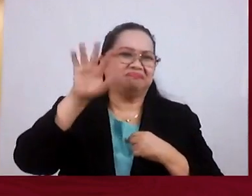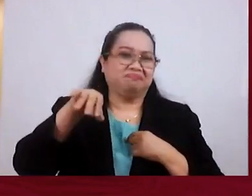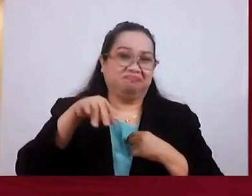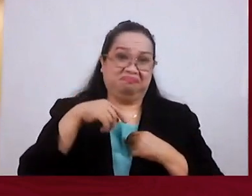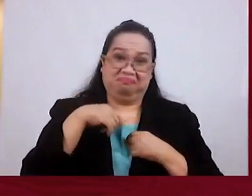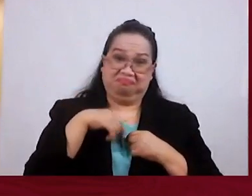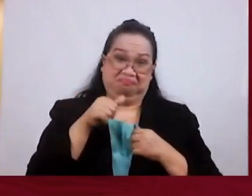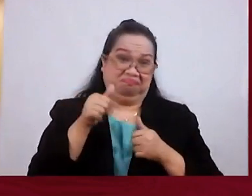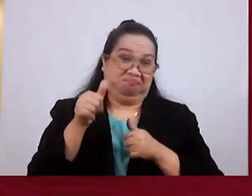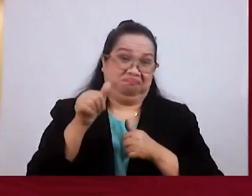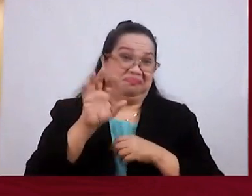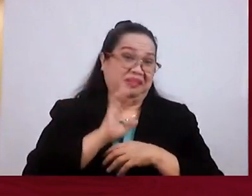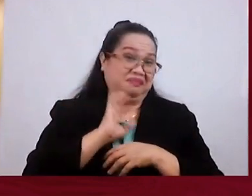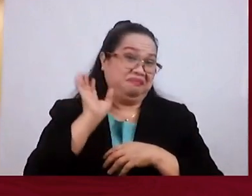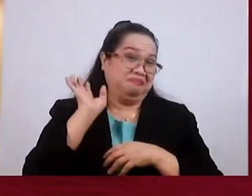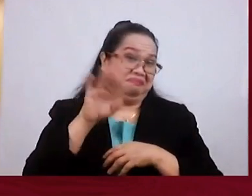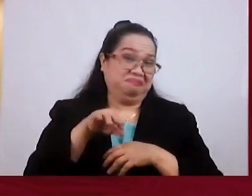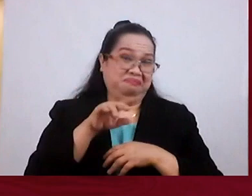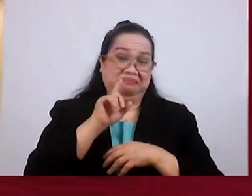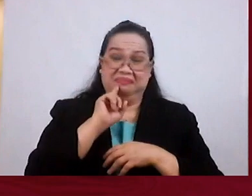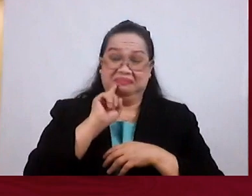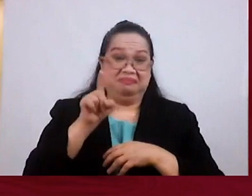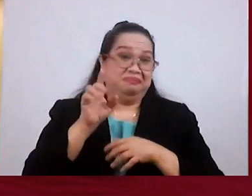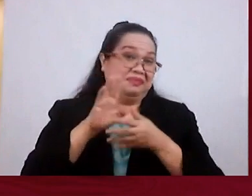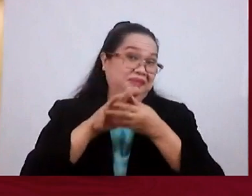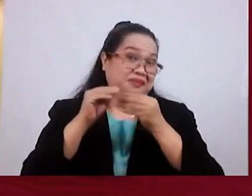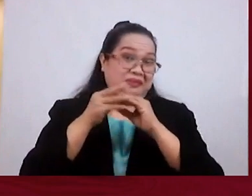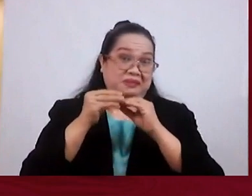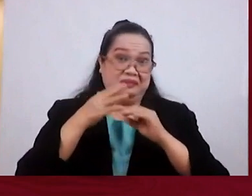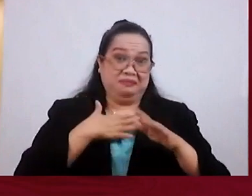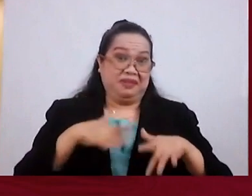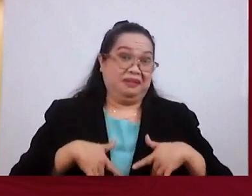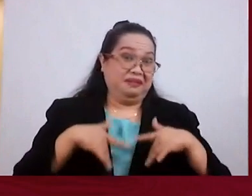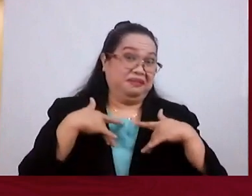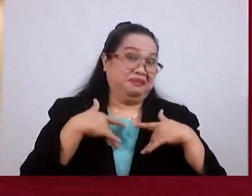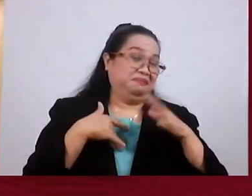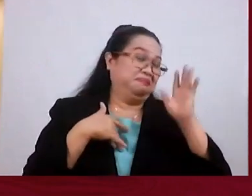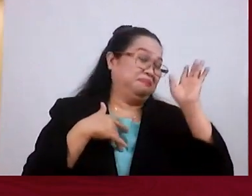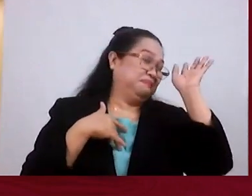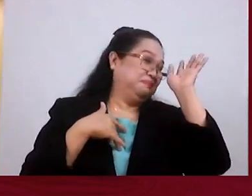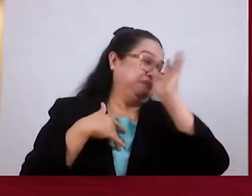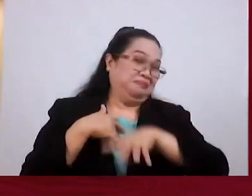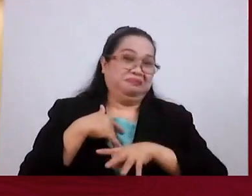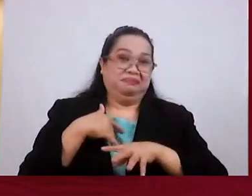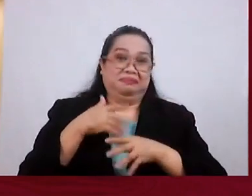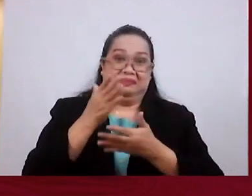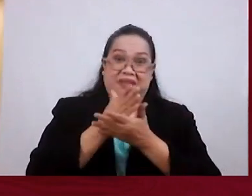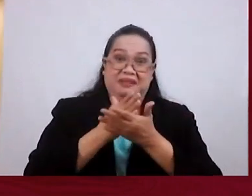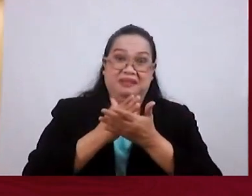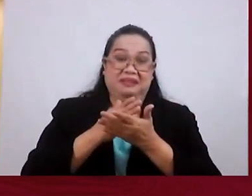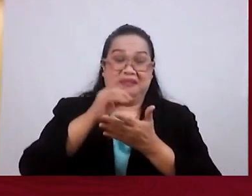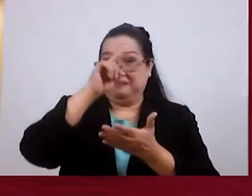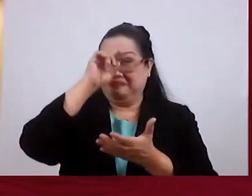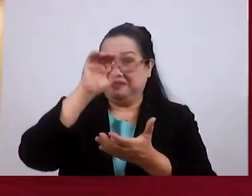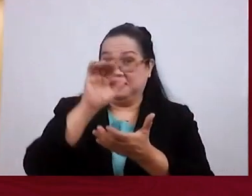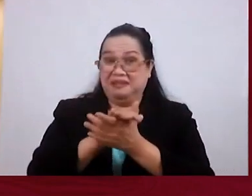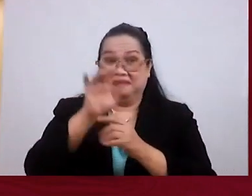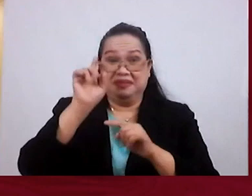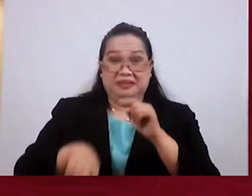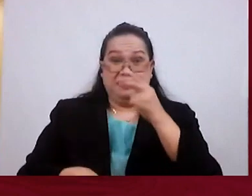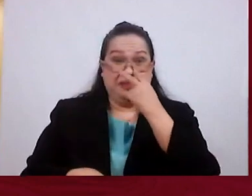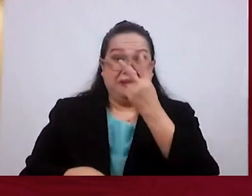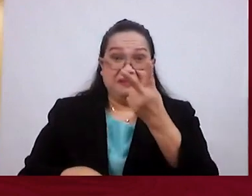this up? Is this going to be the story of the rest of my life? Believing in someone I cannot see?